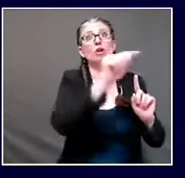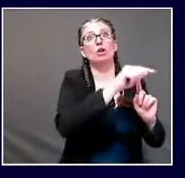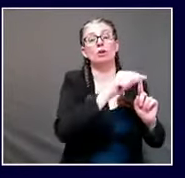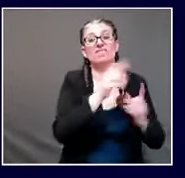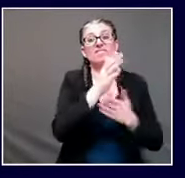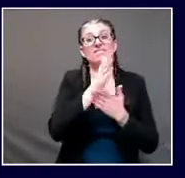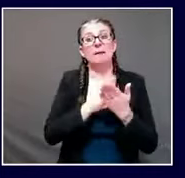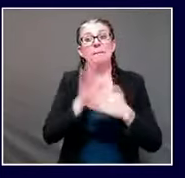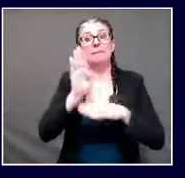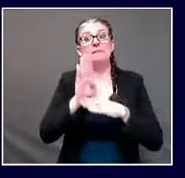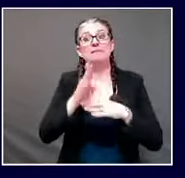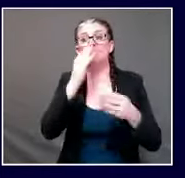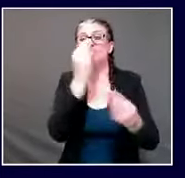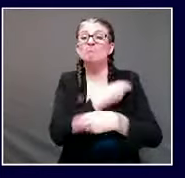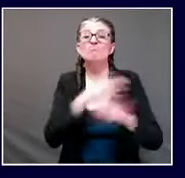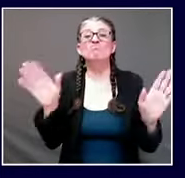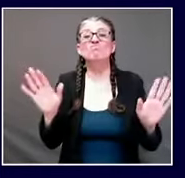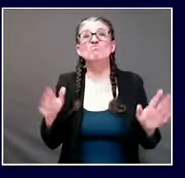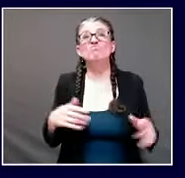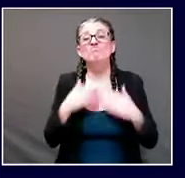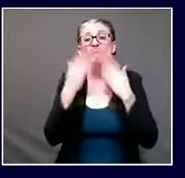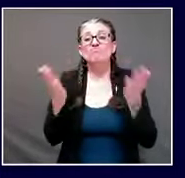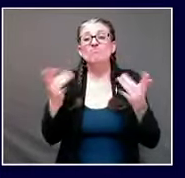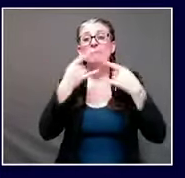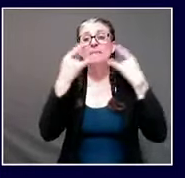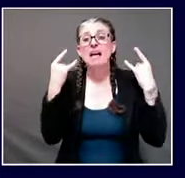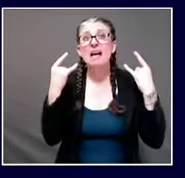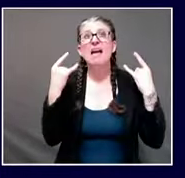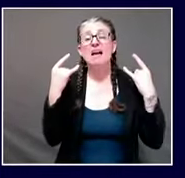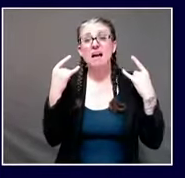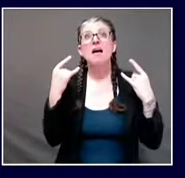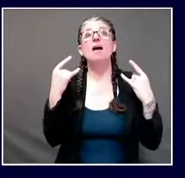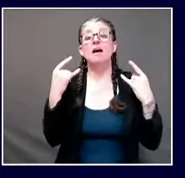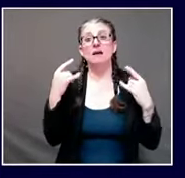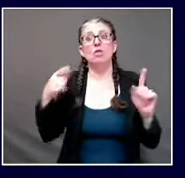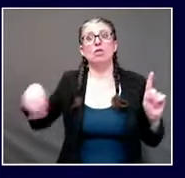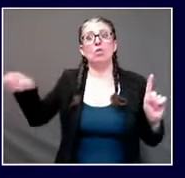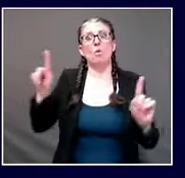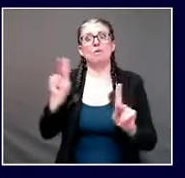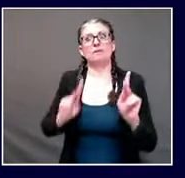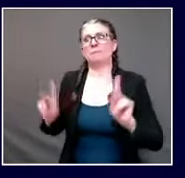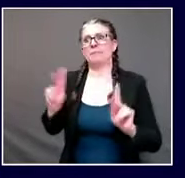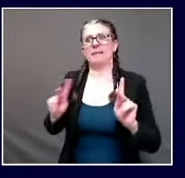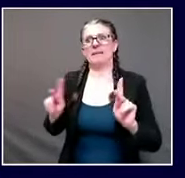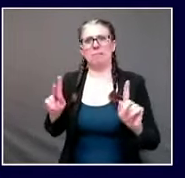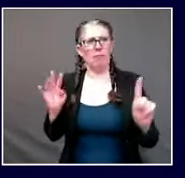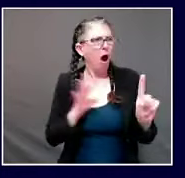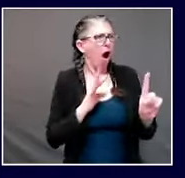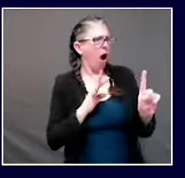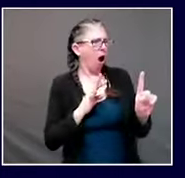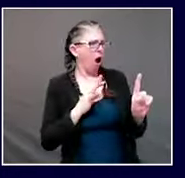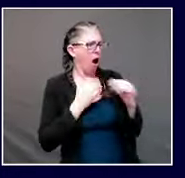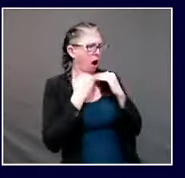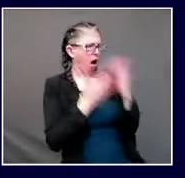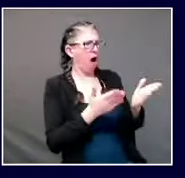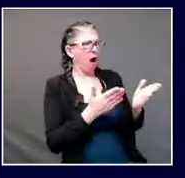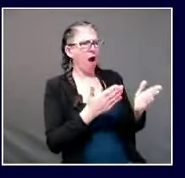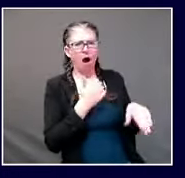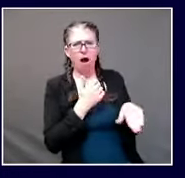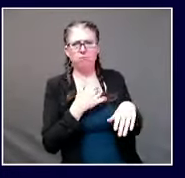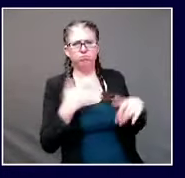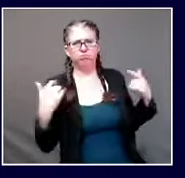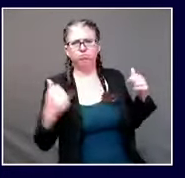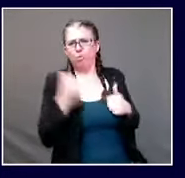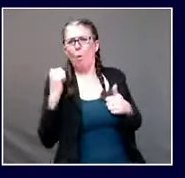i've heard that from so many people so it is in everyone's best interest including the staff the other customers members of the public